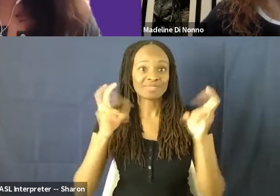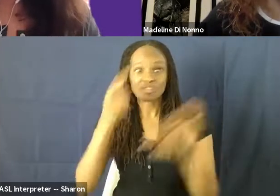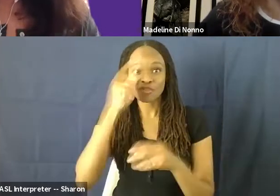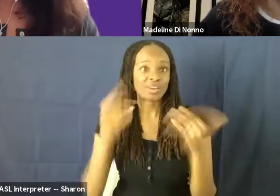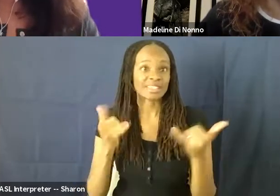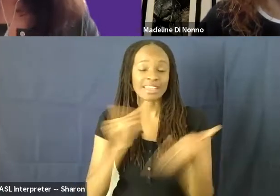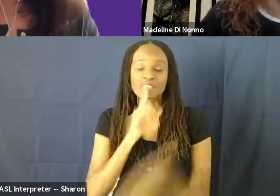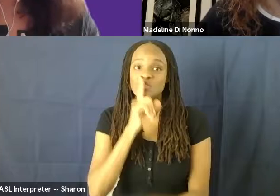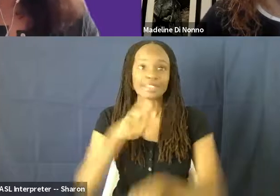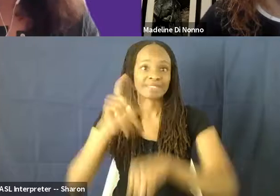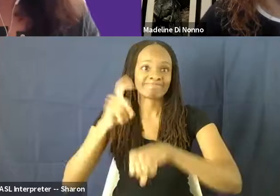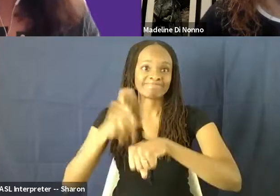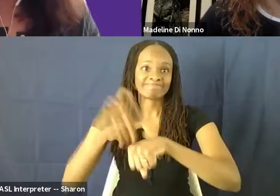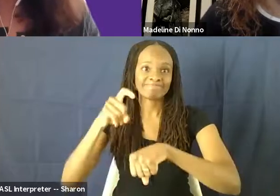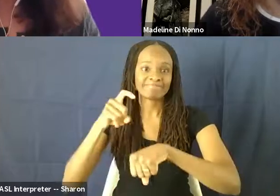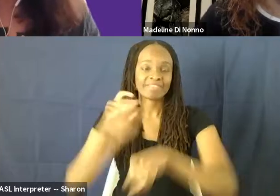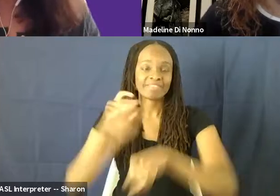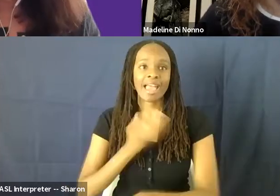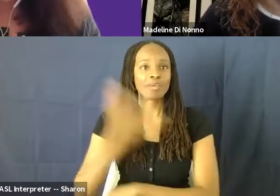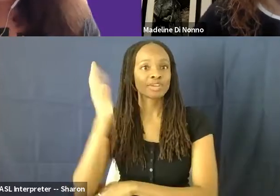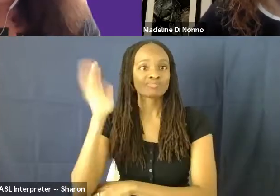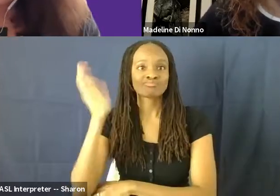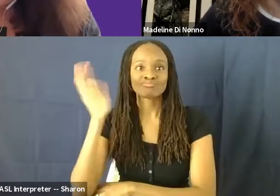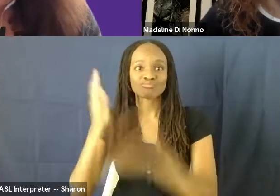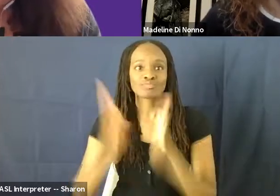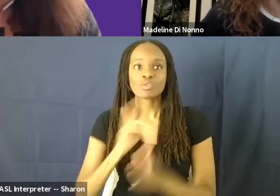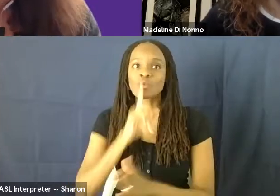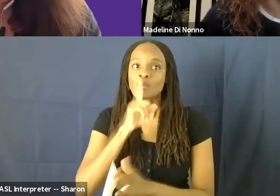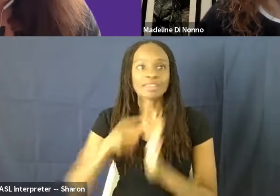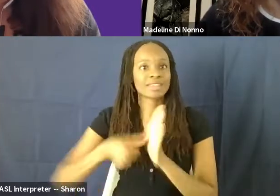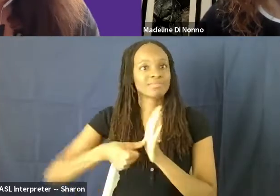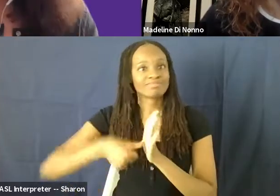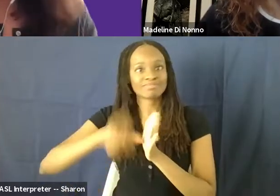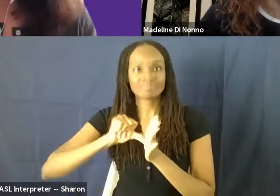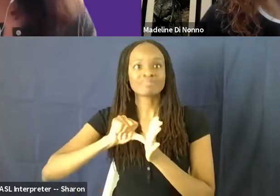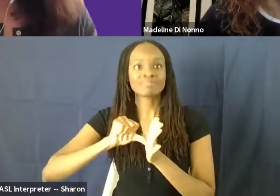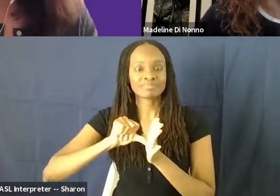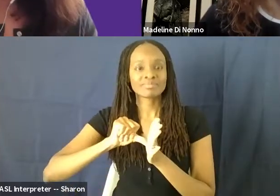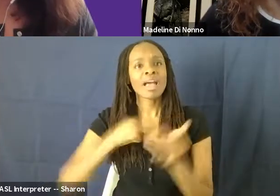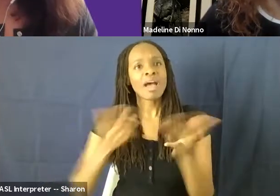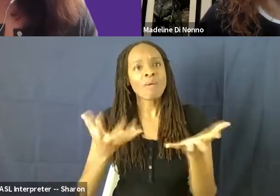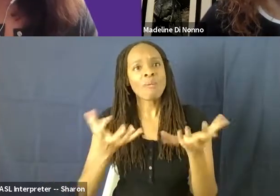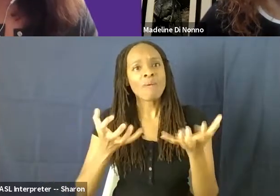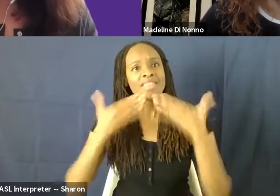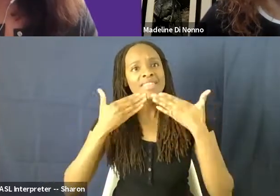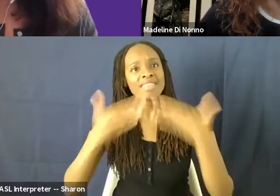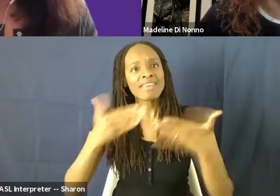and our speakers couldn't be any more impressive. I want to thank everyone at the